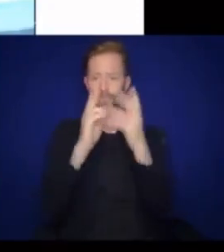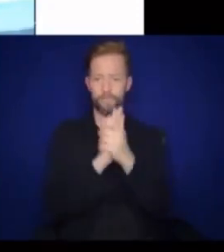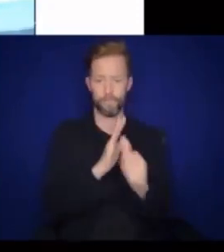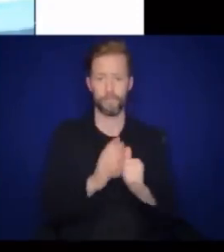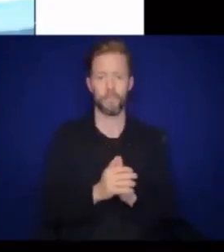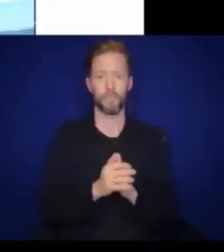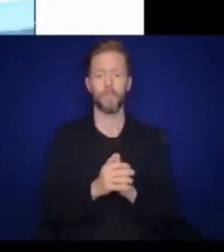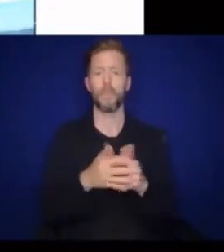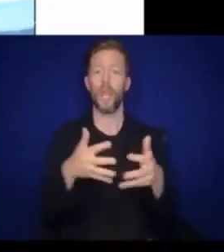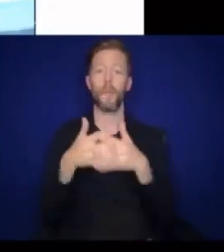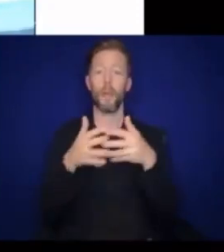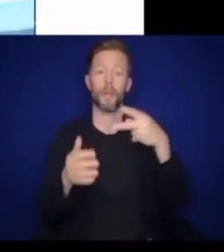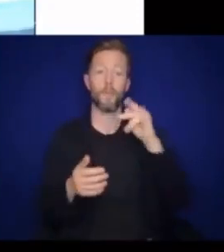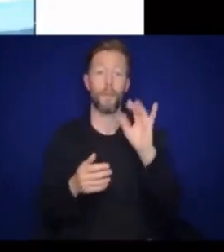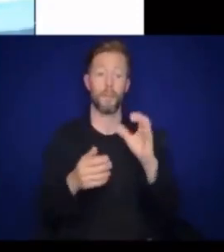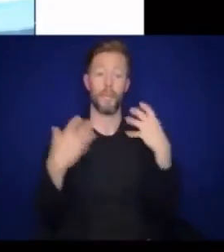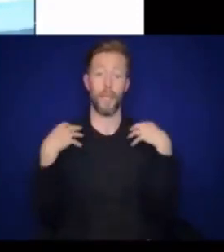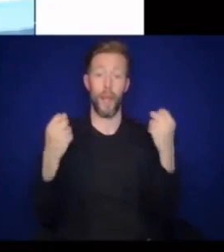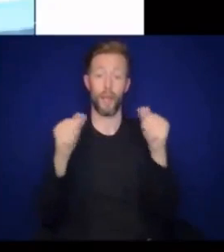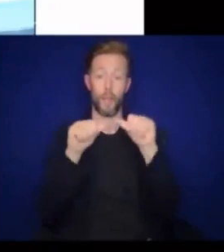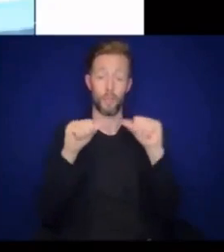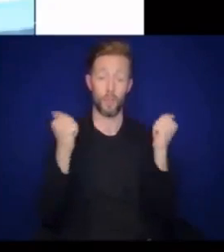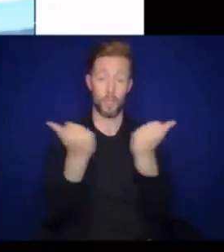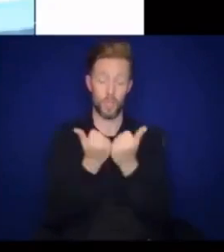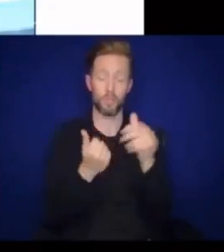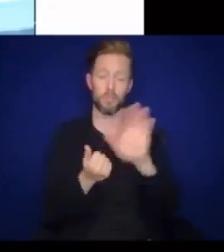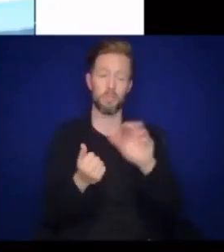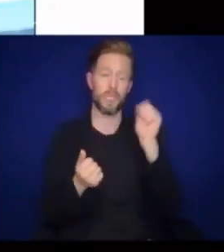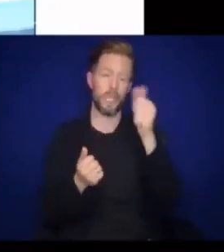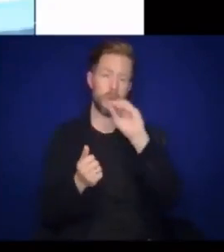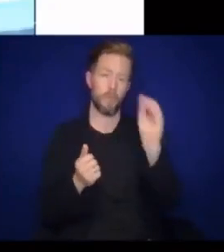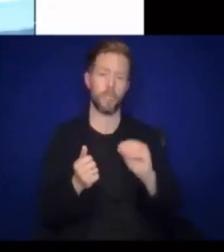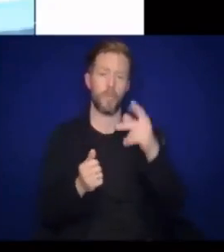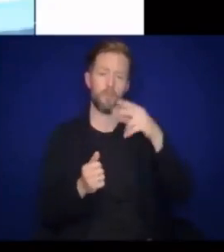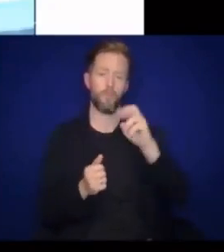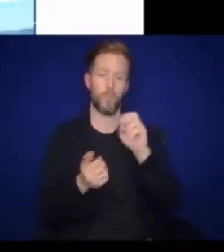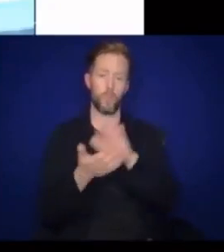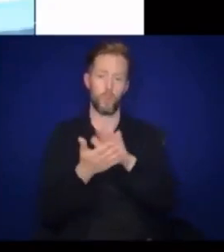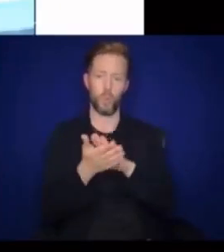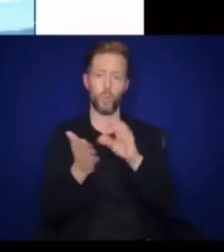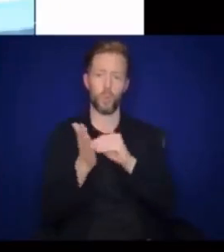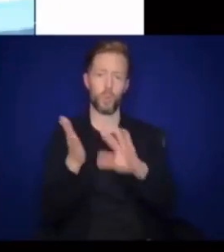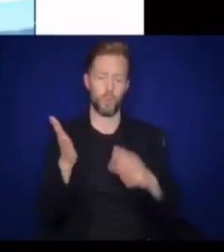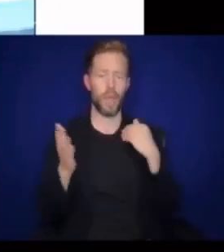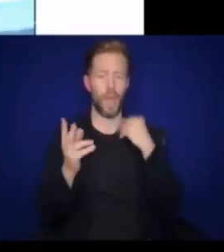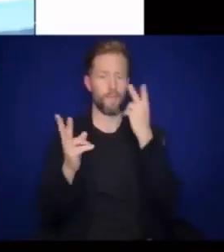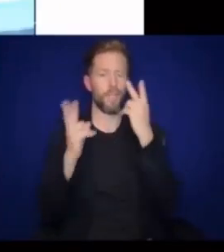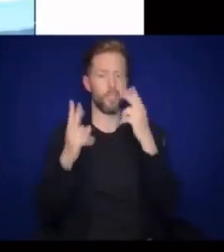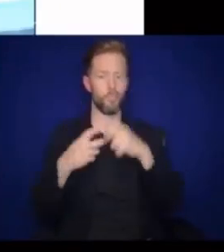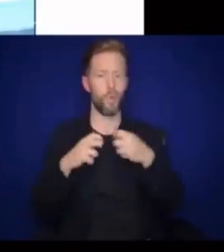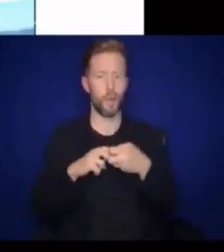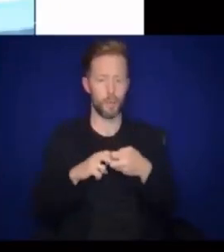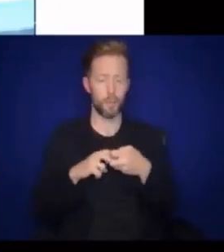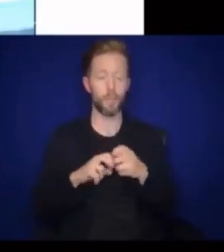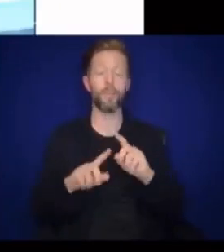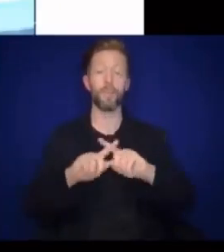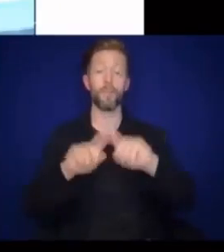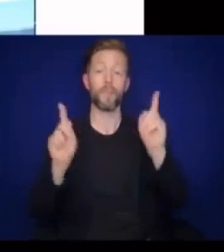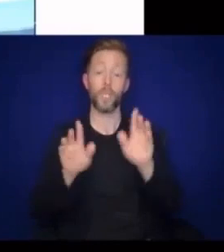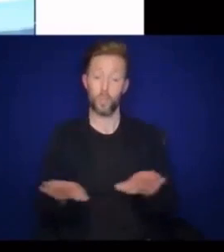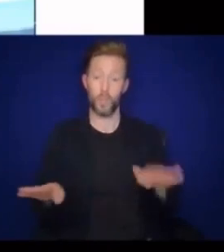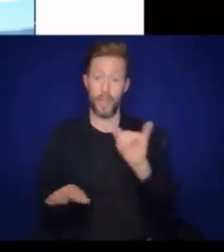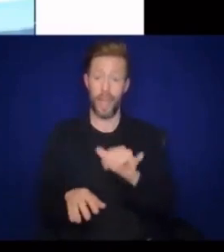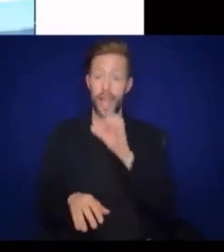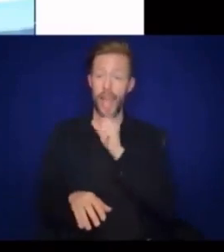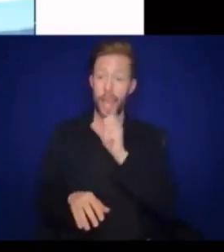According to American Public Health Association, about 10% of preschoolers have a vision problem. However, children